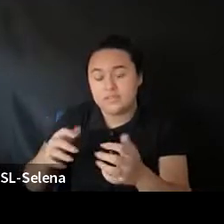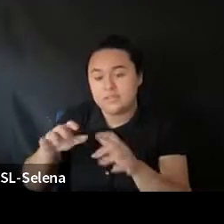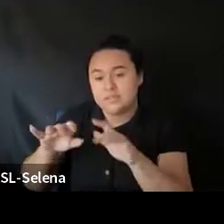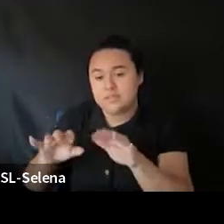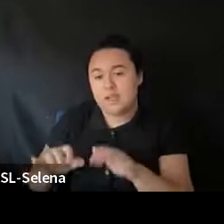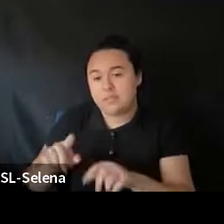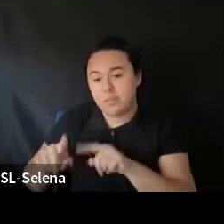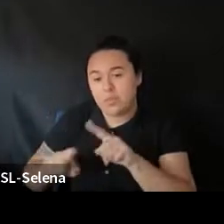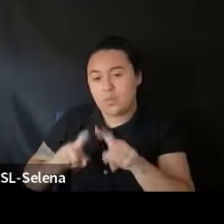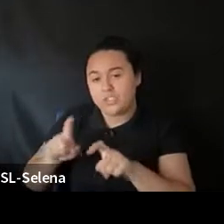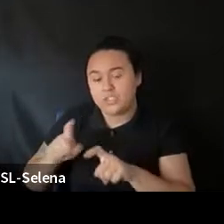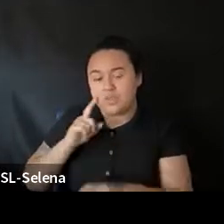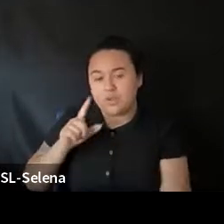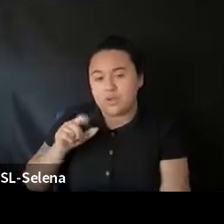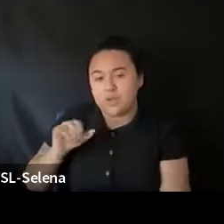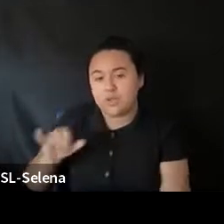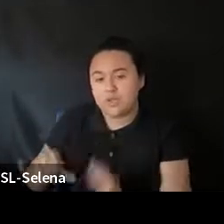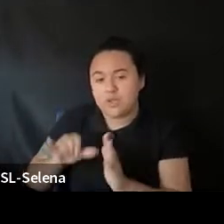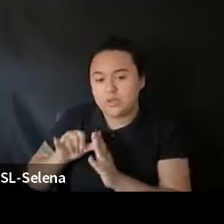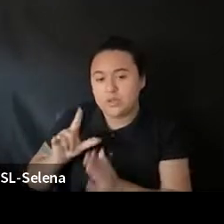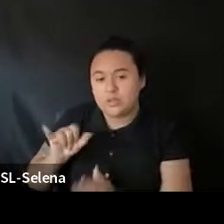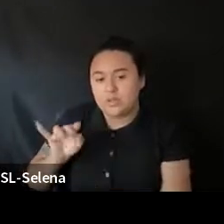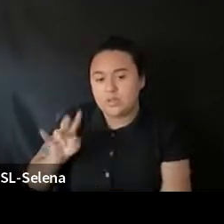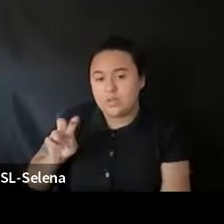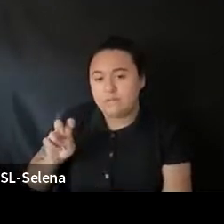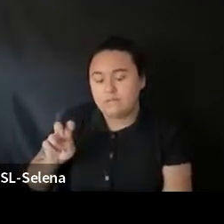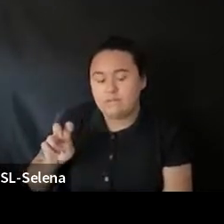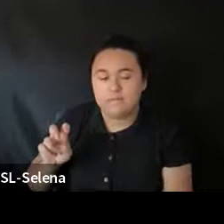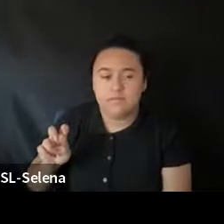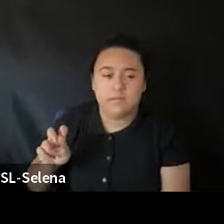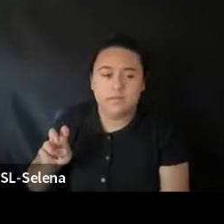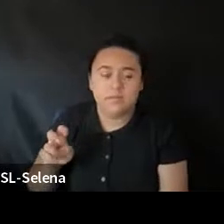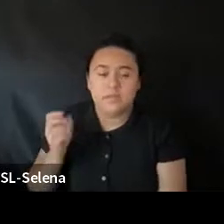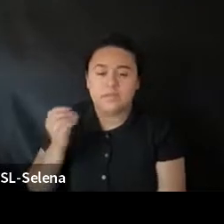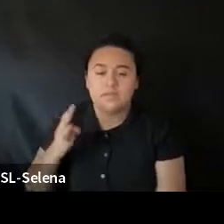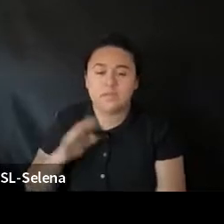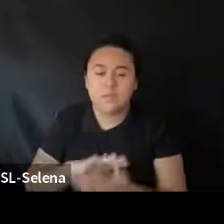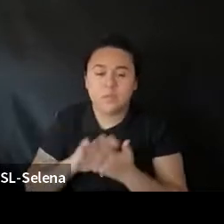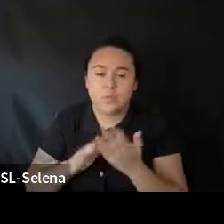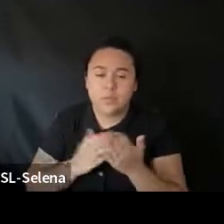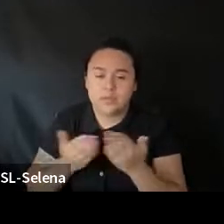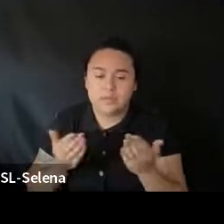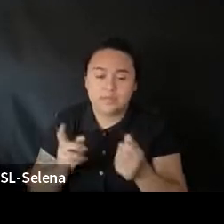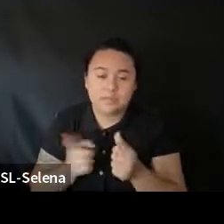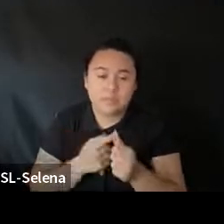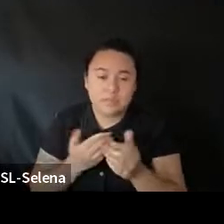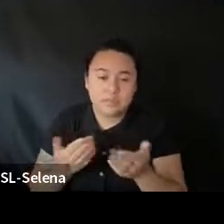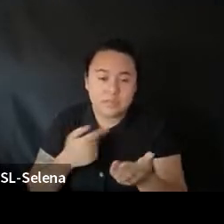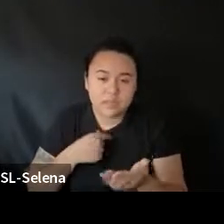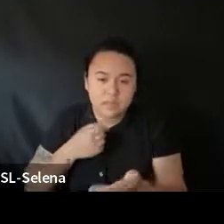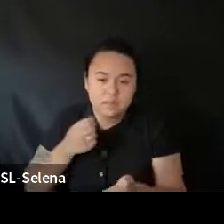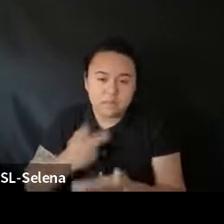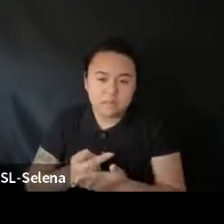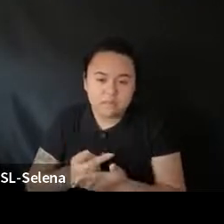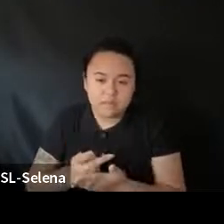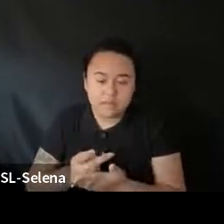questions in the YouTube live chat, there are a few things. The first thing I just want to verify